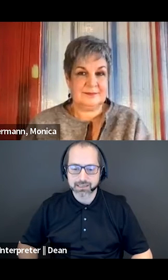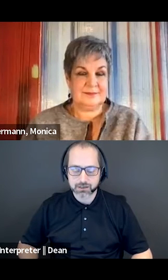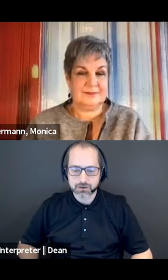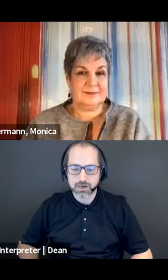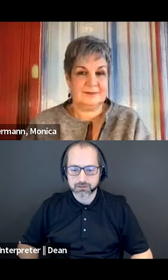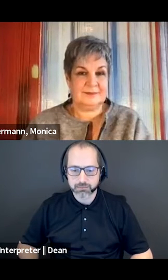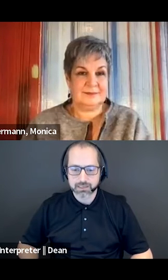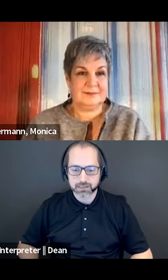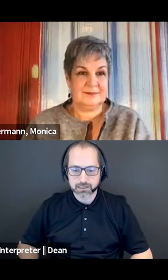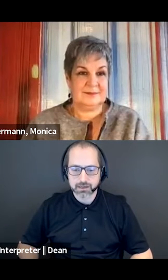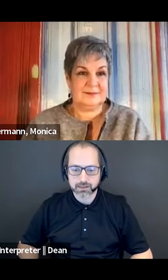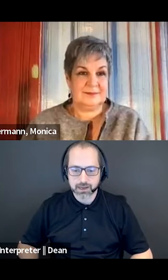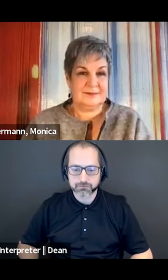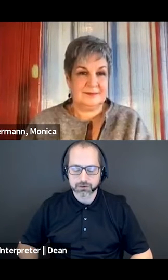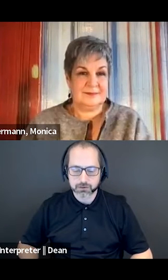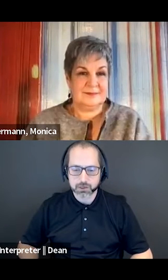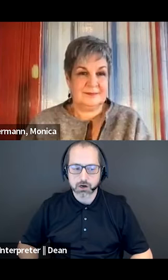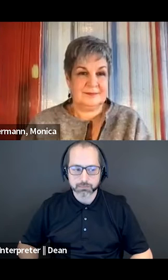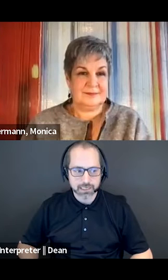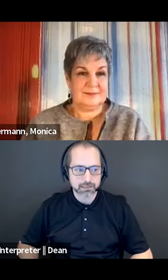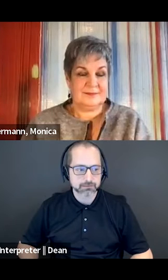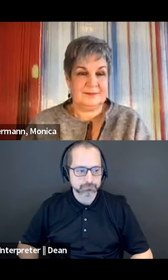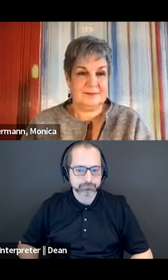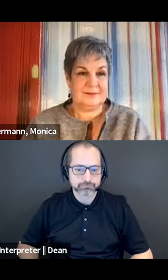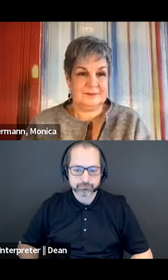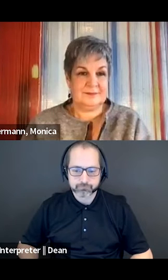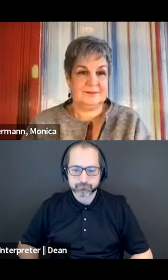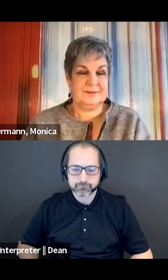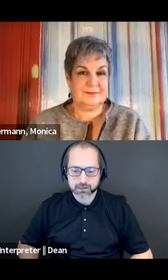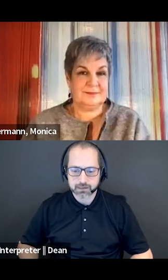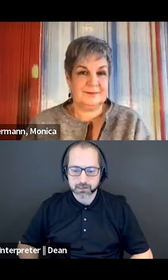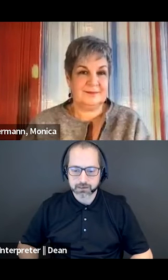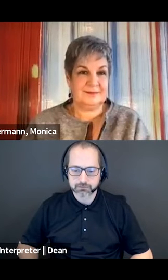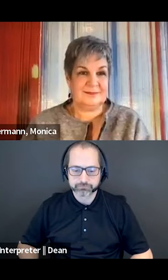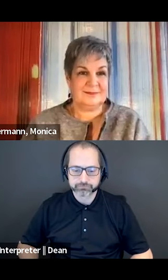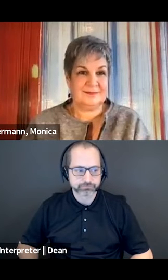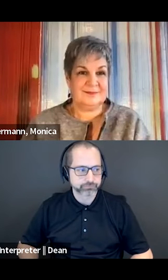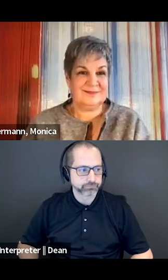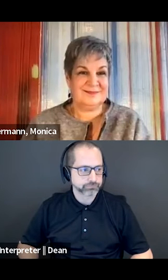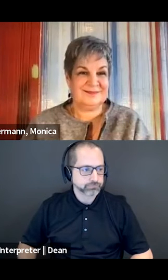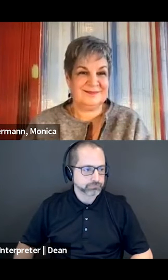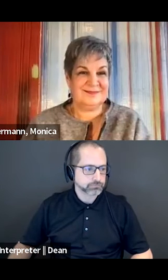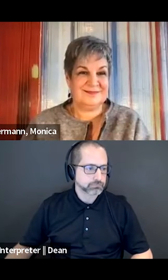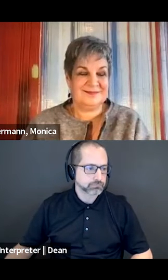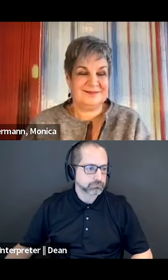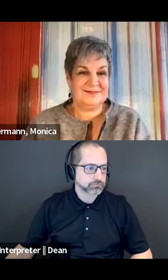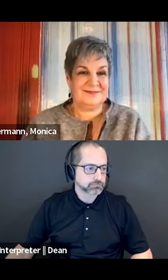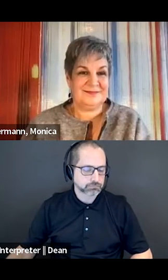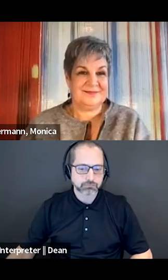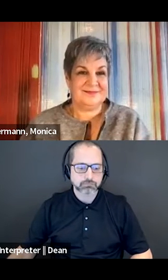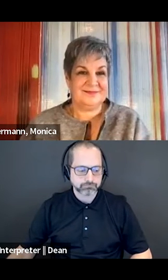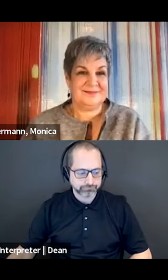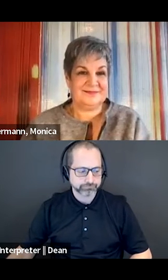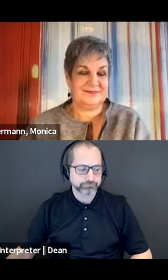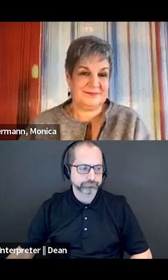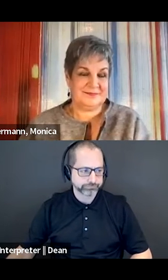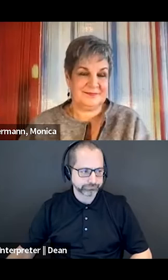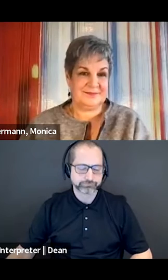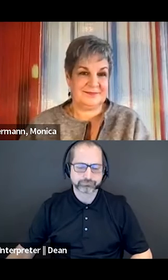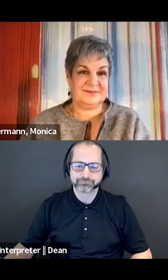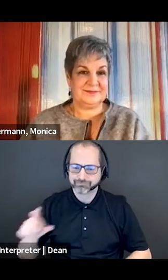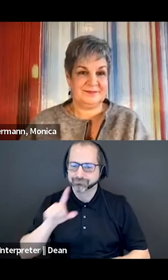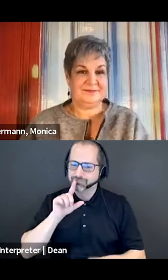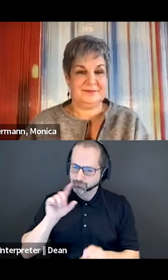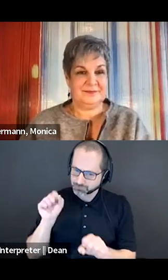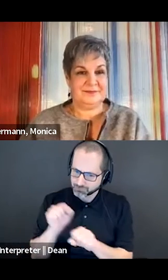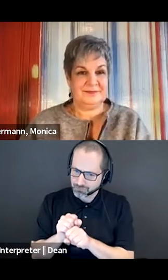to ask, and you have to make the effort to accommodate. Thank you. Yeah, I think that people do have to take